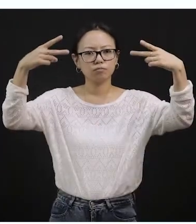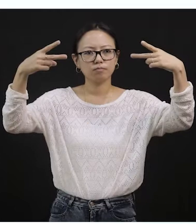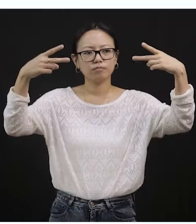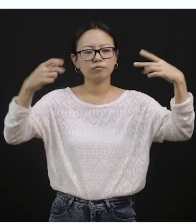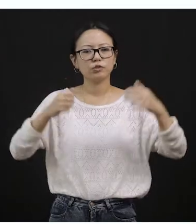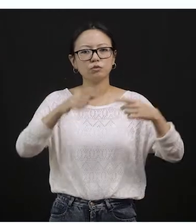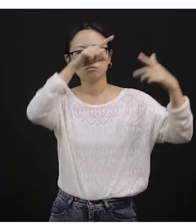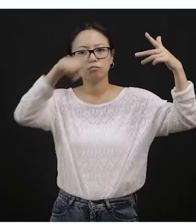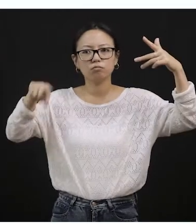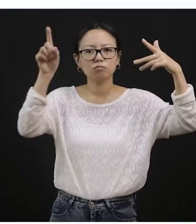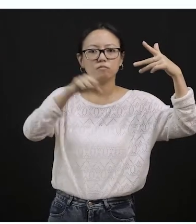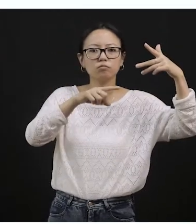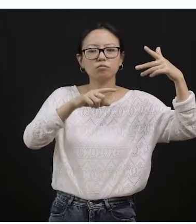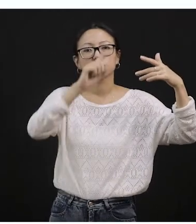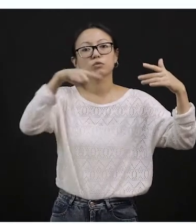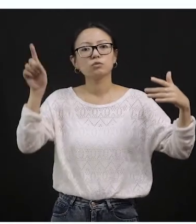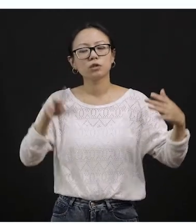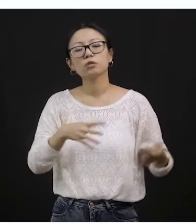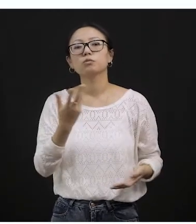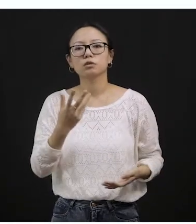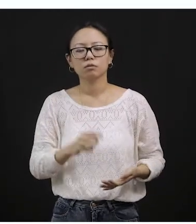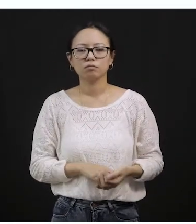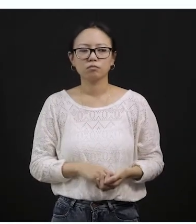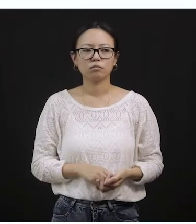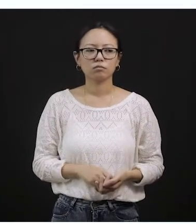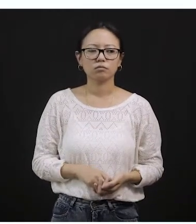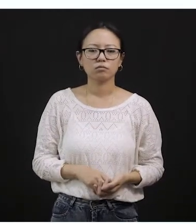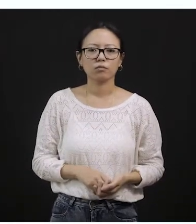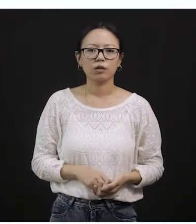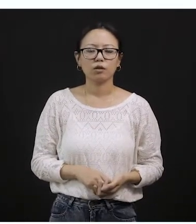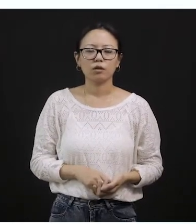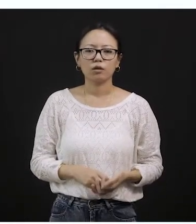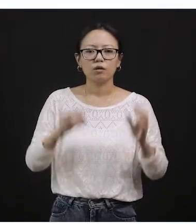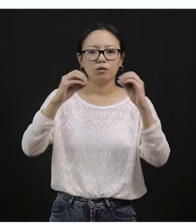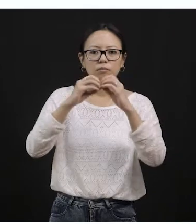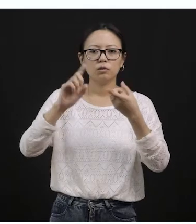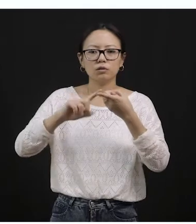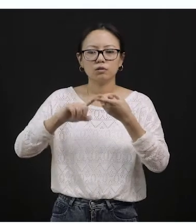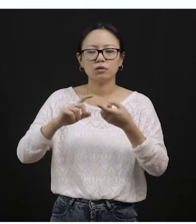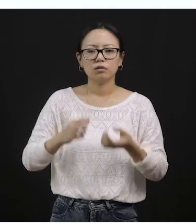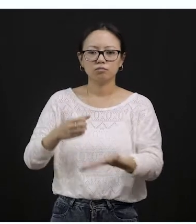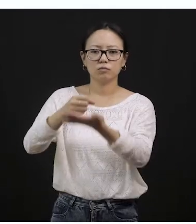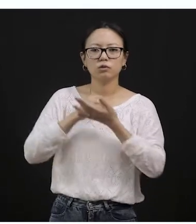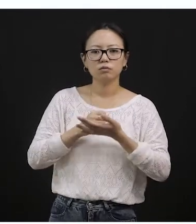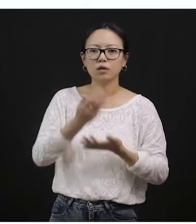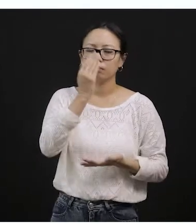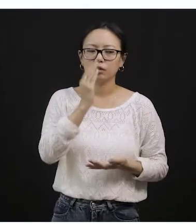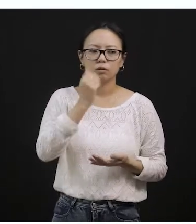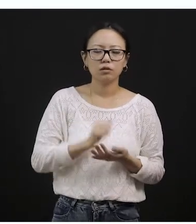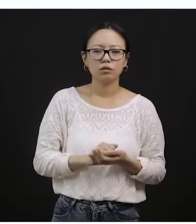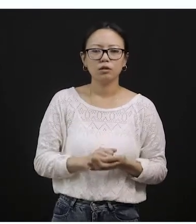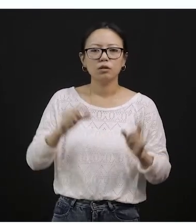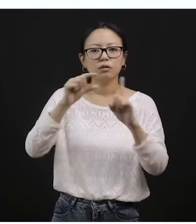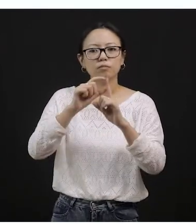So, honey is from the bee. So a bee gives us honey and this pig gives us a meat.